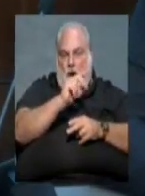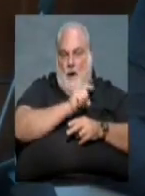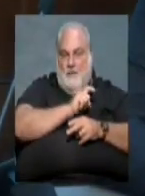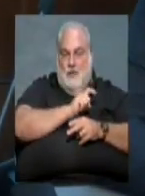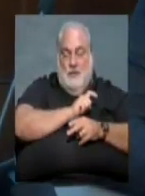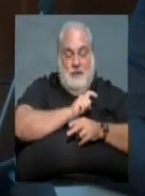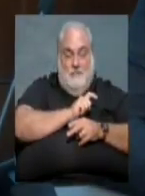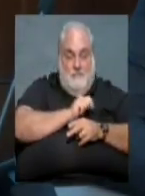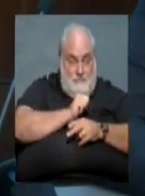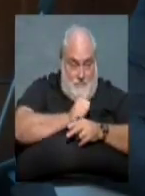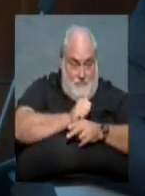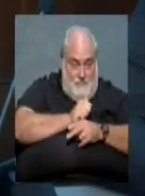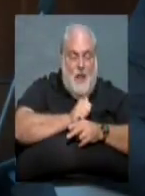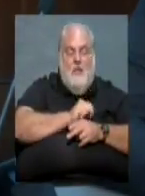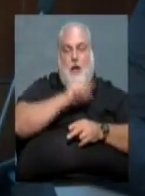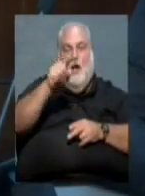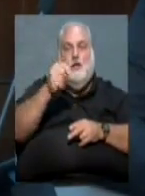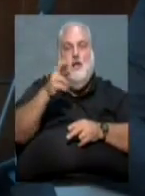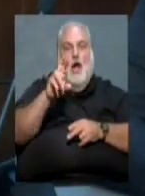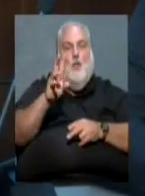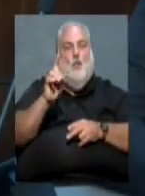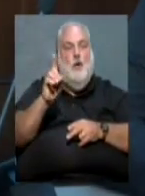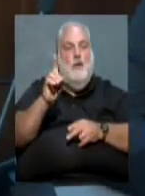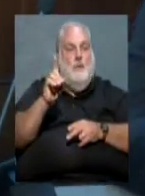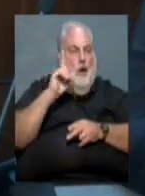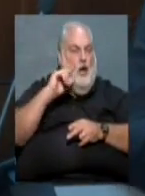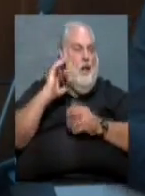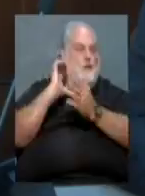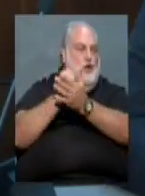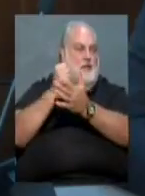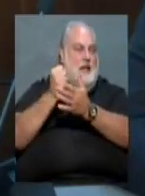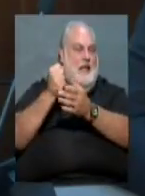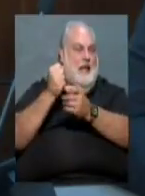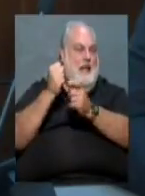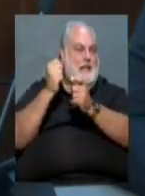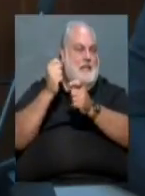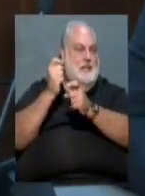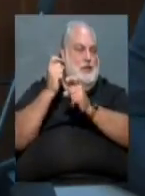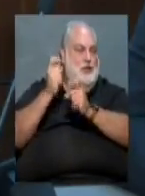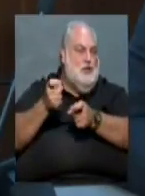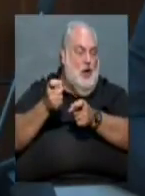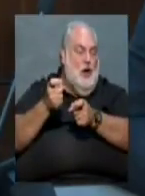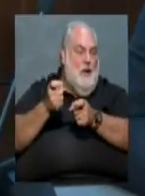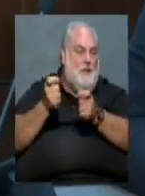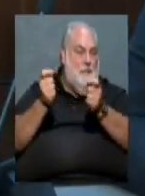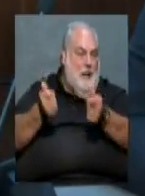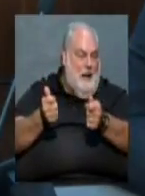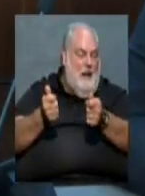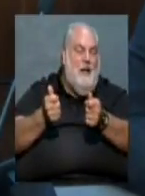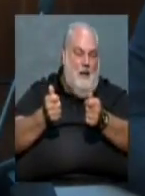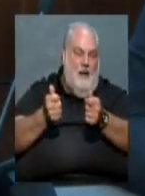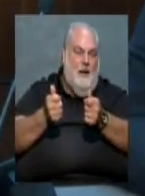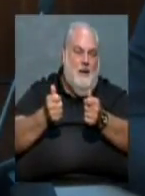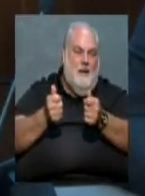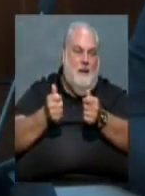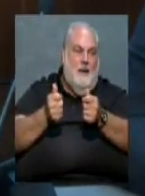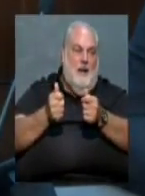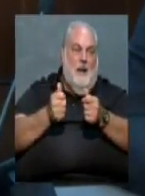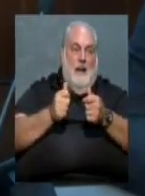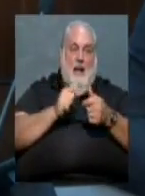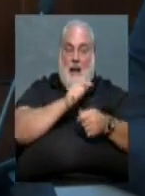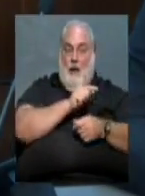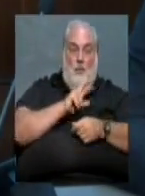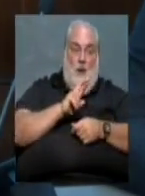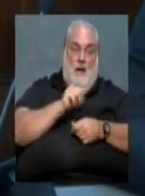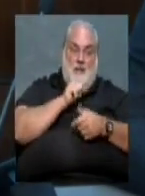Sherwood because they're going to have a chance to get those warrants served. Whereas, I mean, a hot check warrant in the priority pecking order is not up there